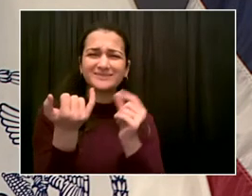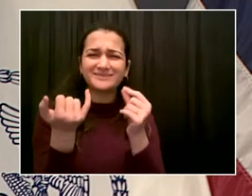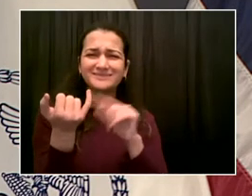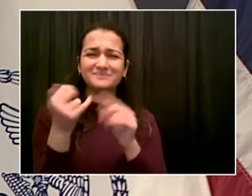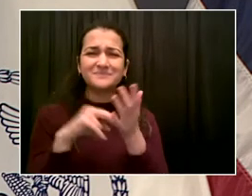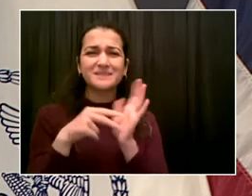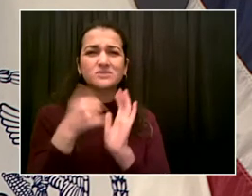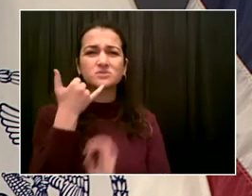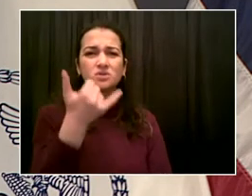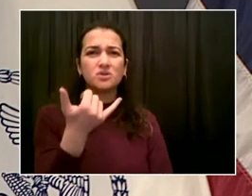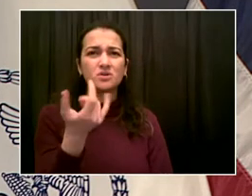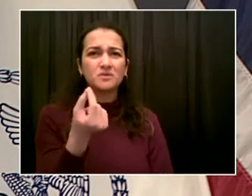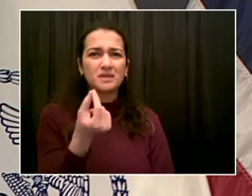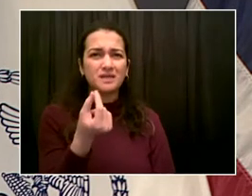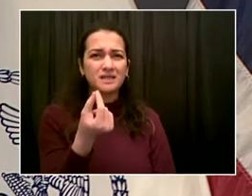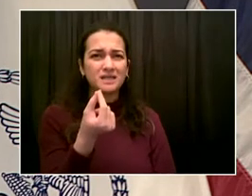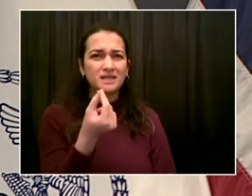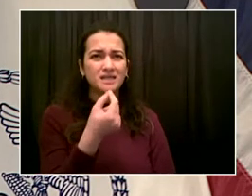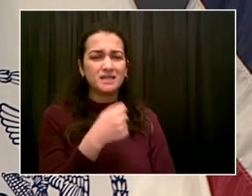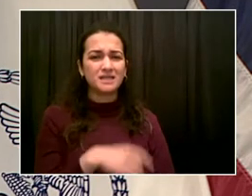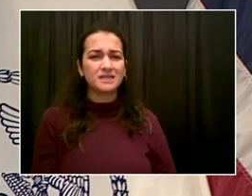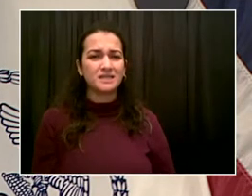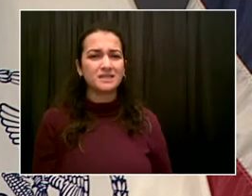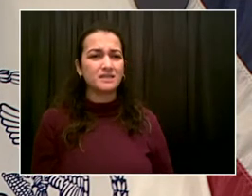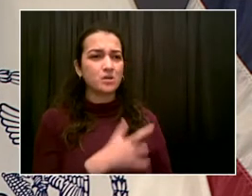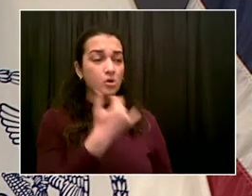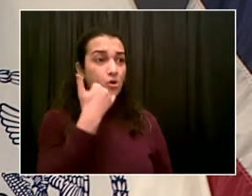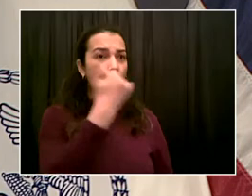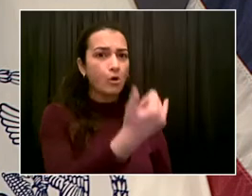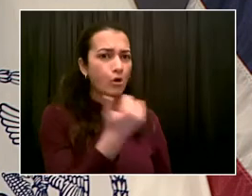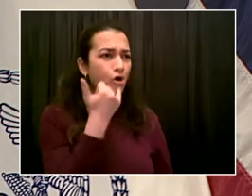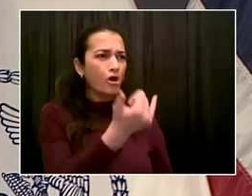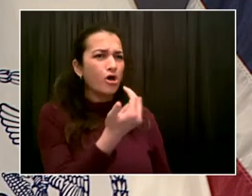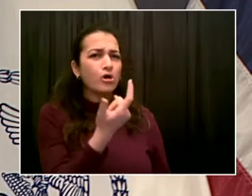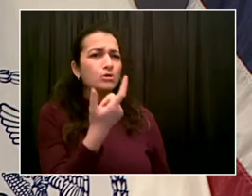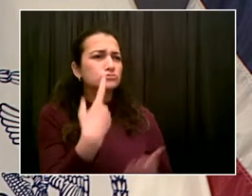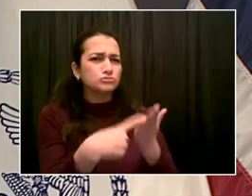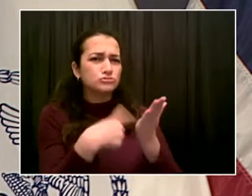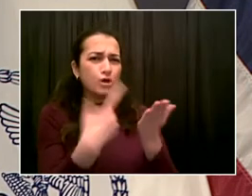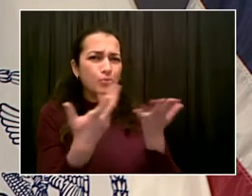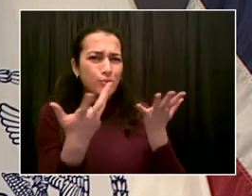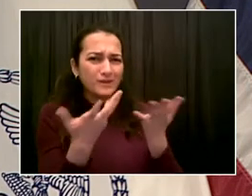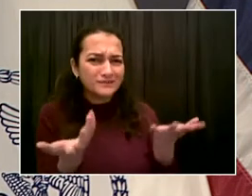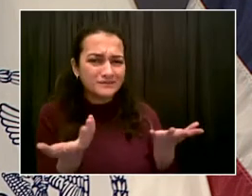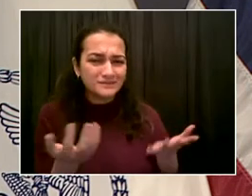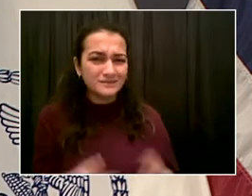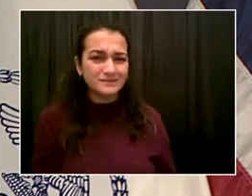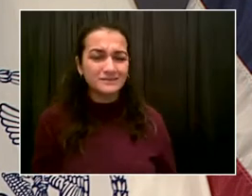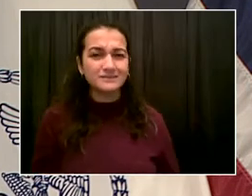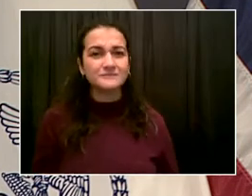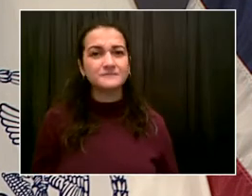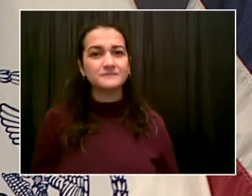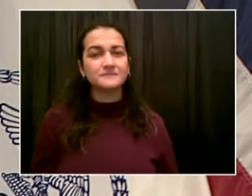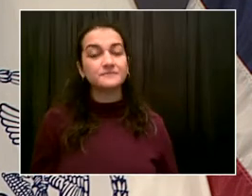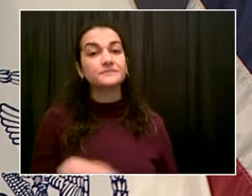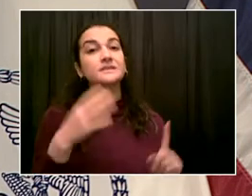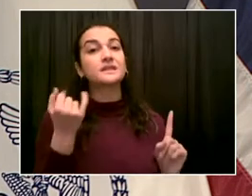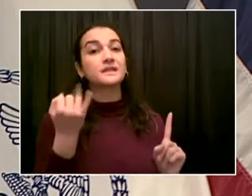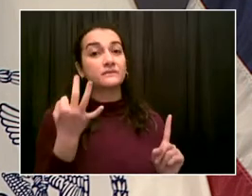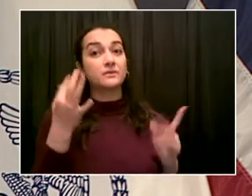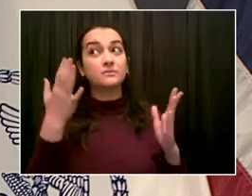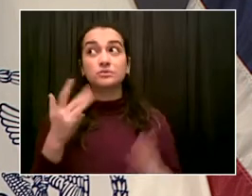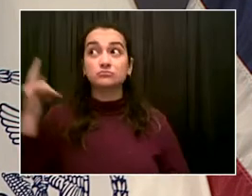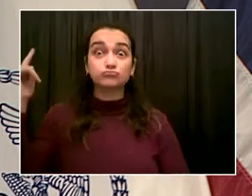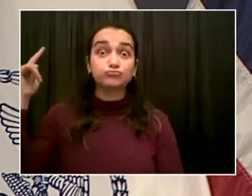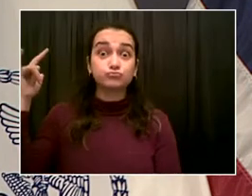and or asking these incoming passengers? Dr. Long, why don't you